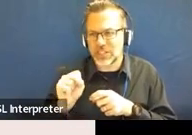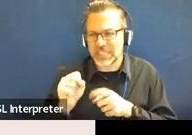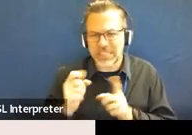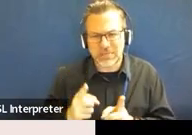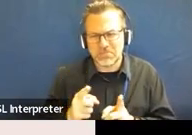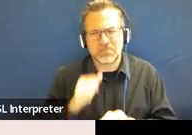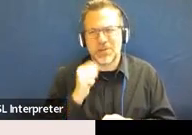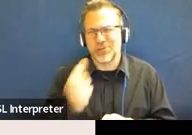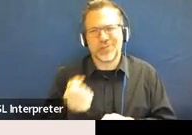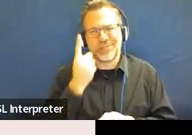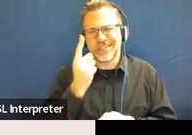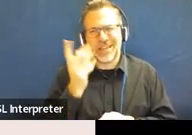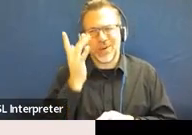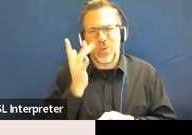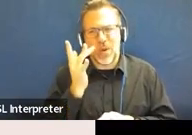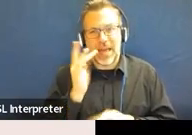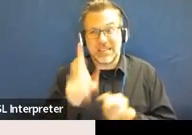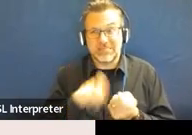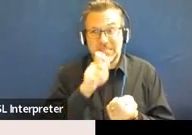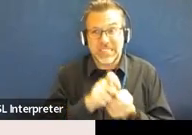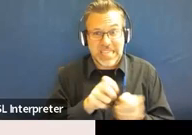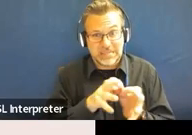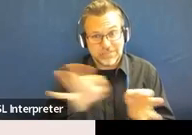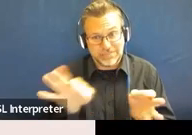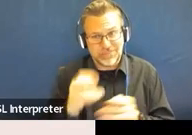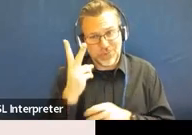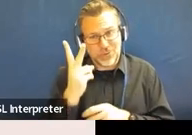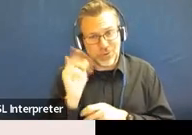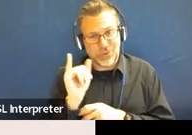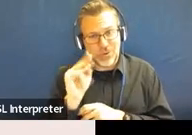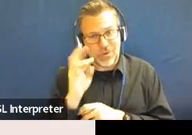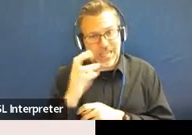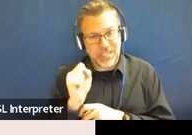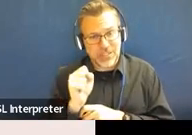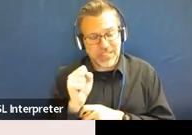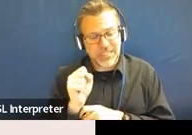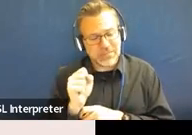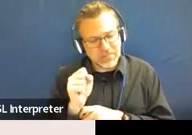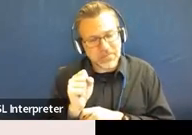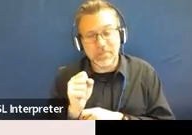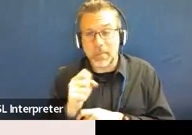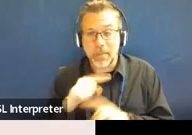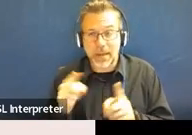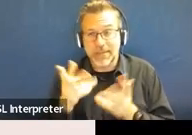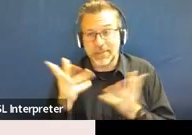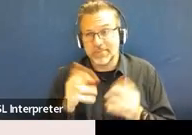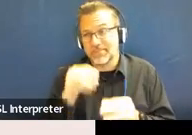I do not know. I could not tell you. But that is how this is identified in IDEA.